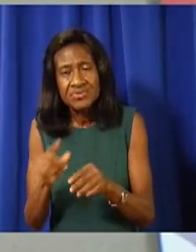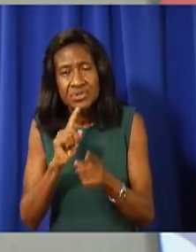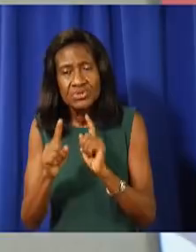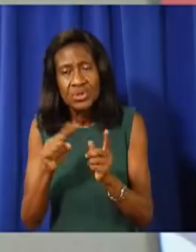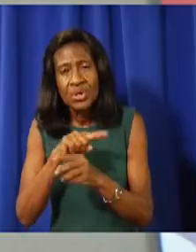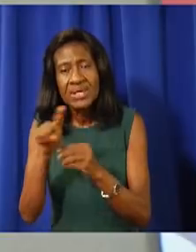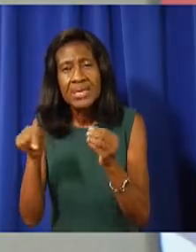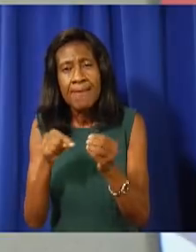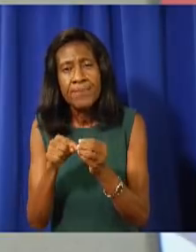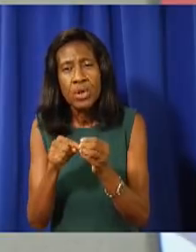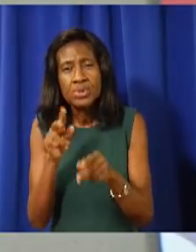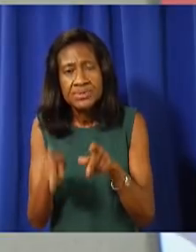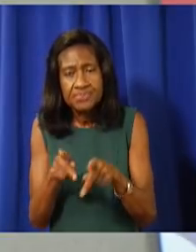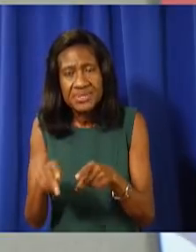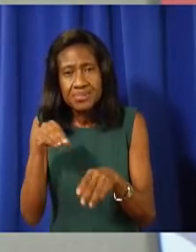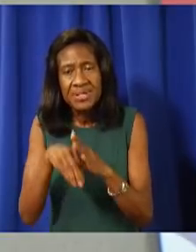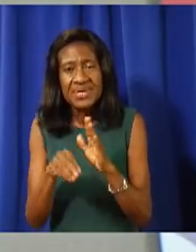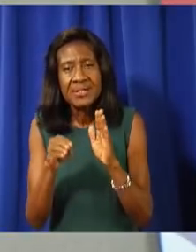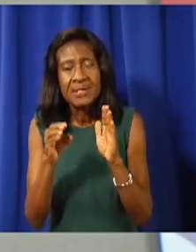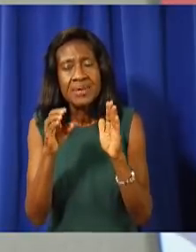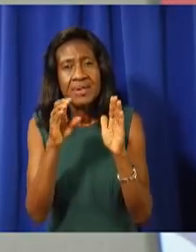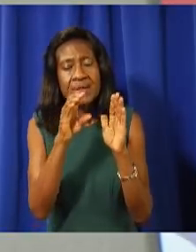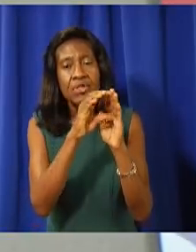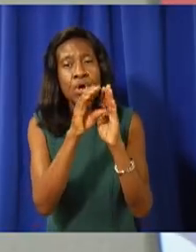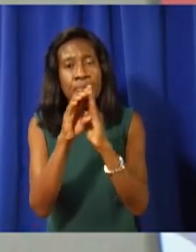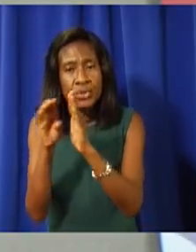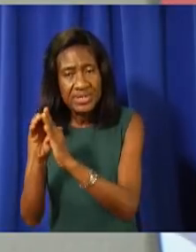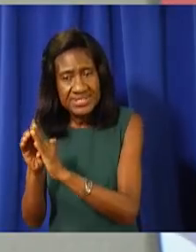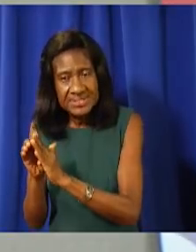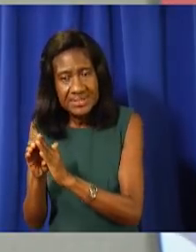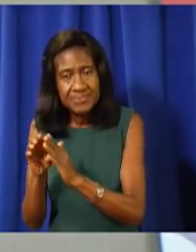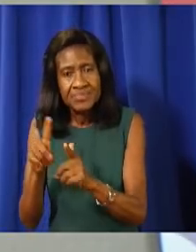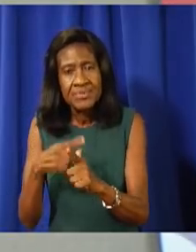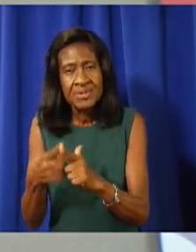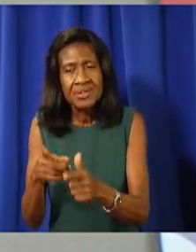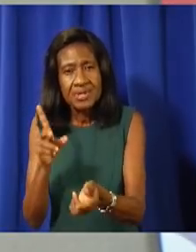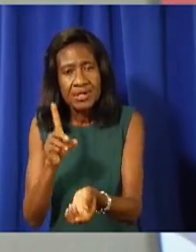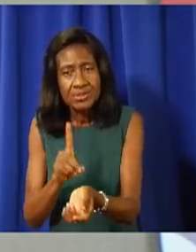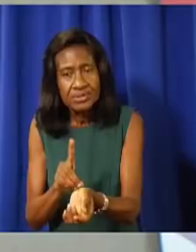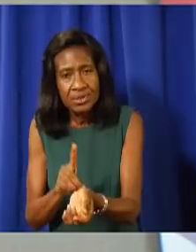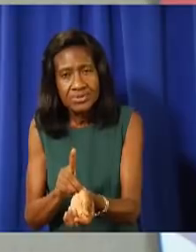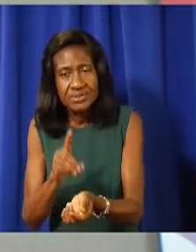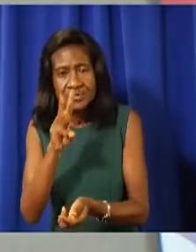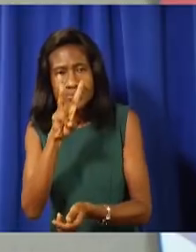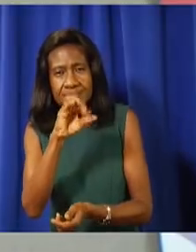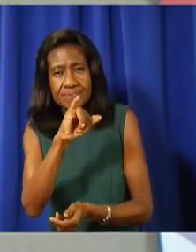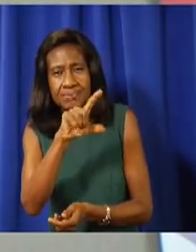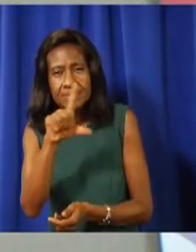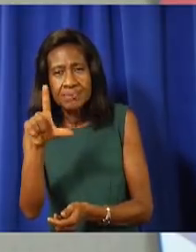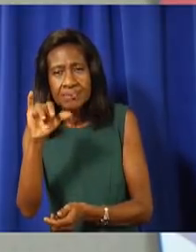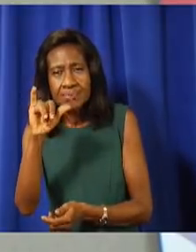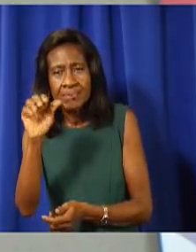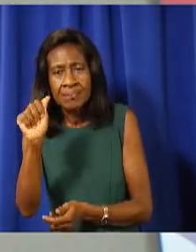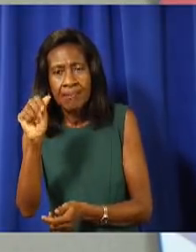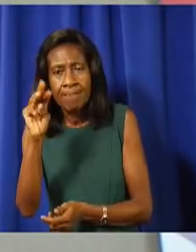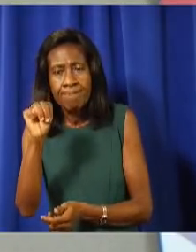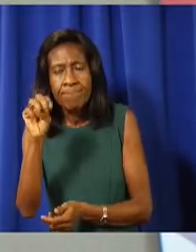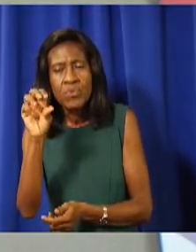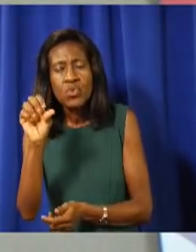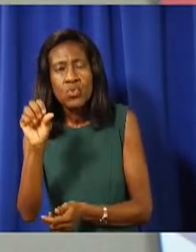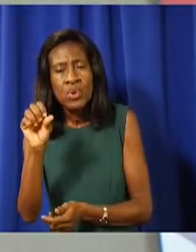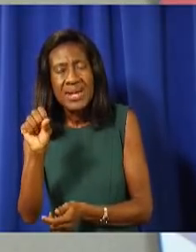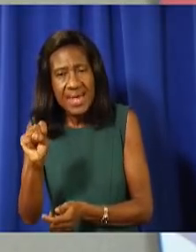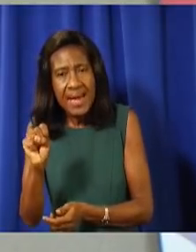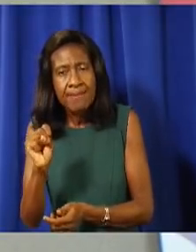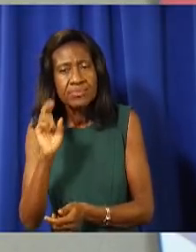probably Dr. Williams would be the best person to respond to that and provide those relevant